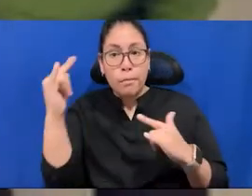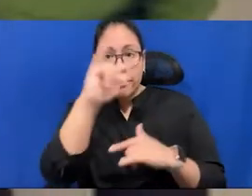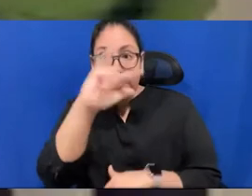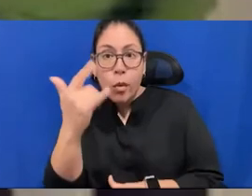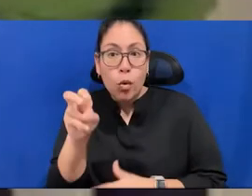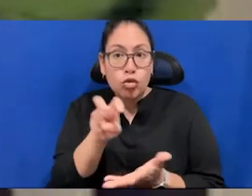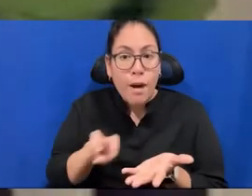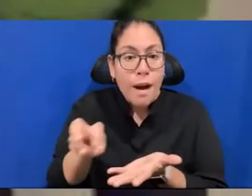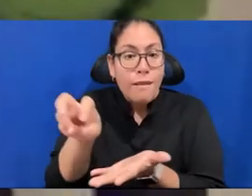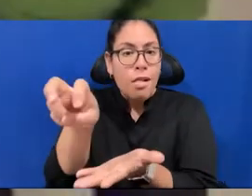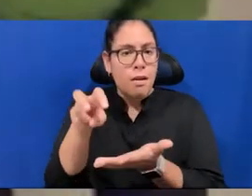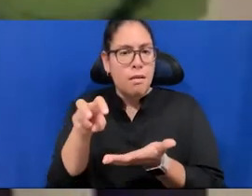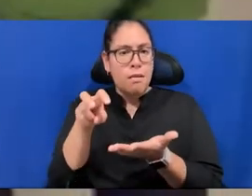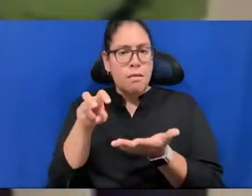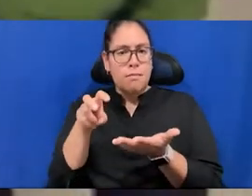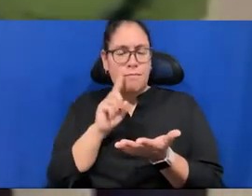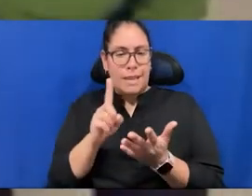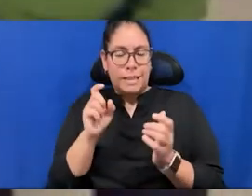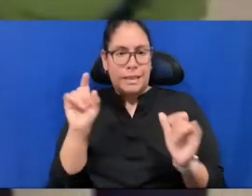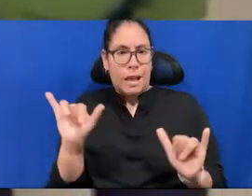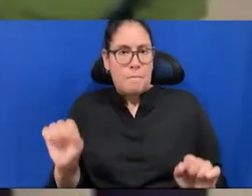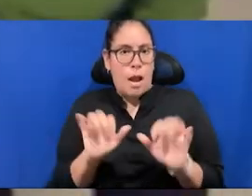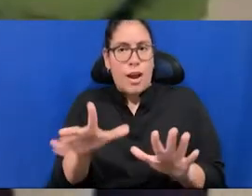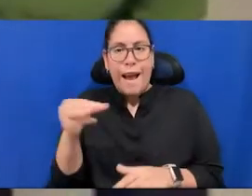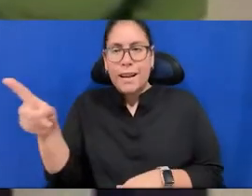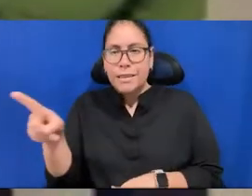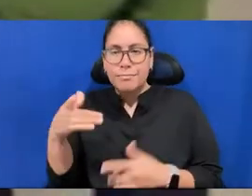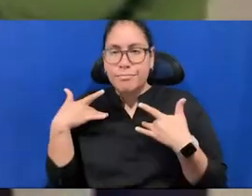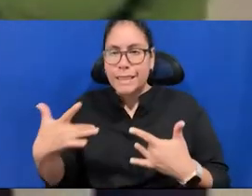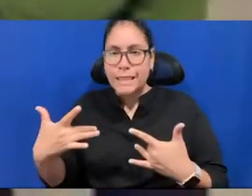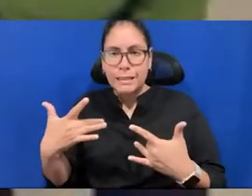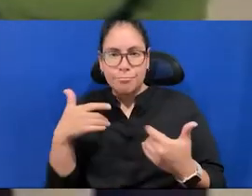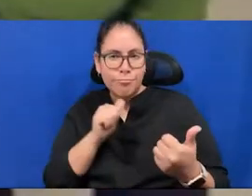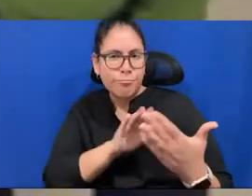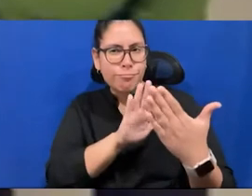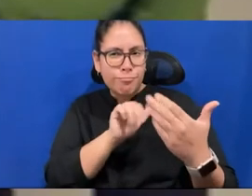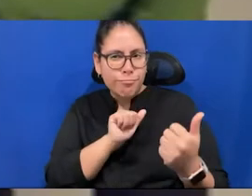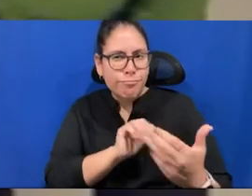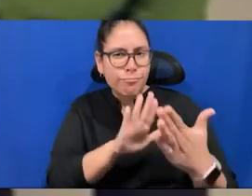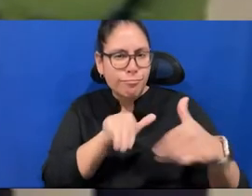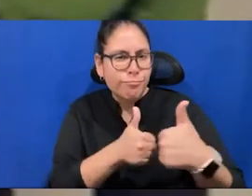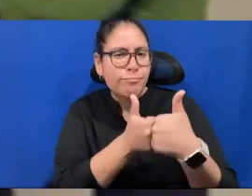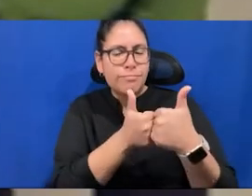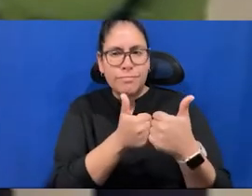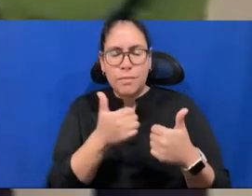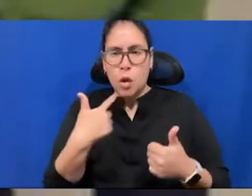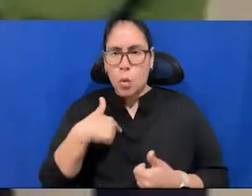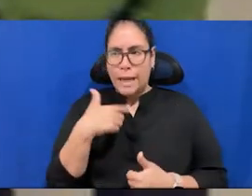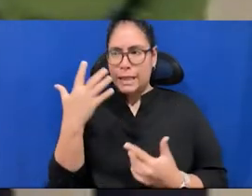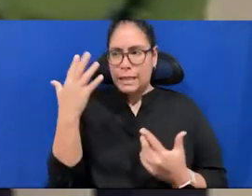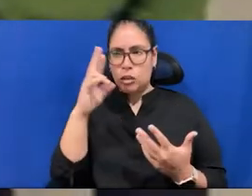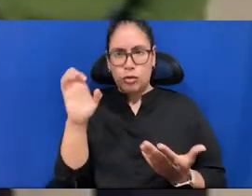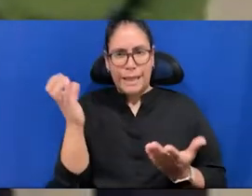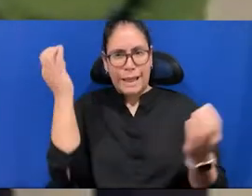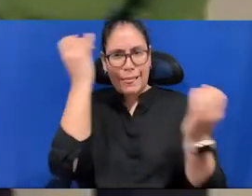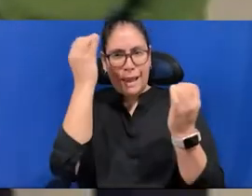uh, which is called Against the Grain. And I think it's very beautiful about rethinking about how the state's organizing relationship